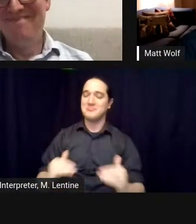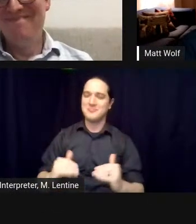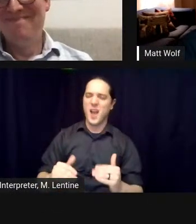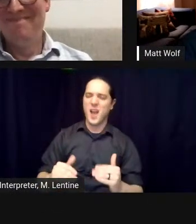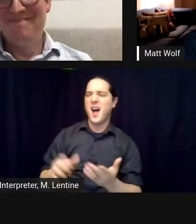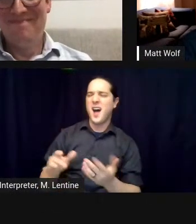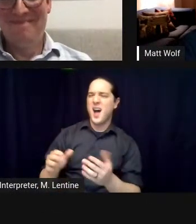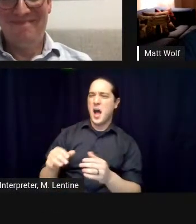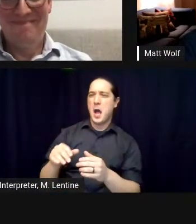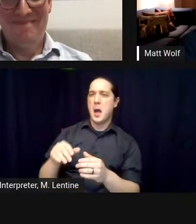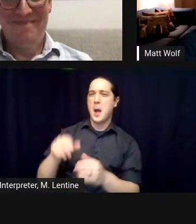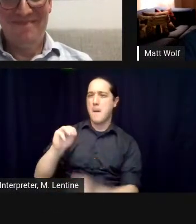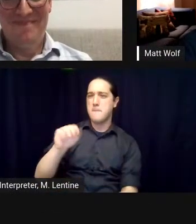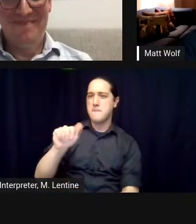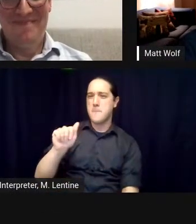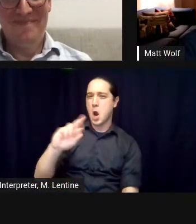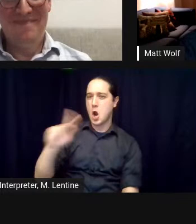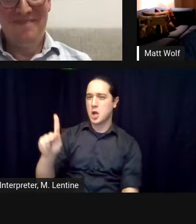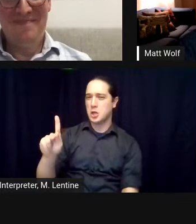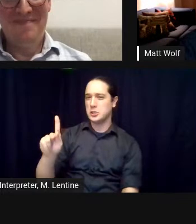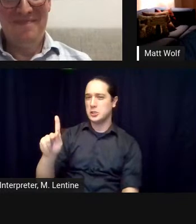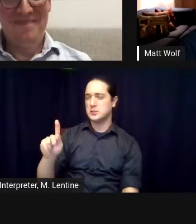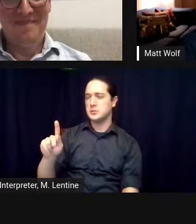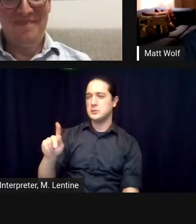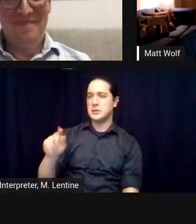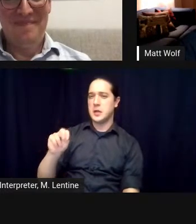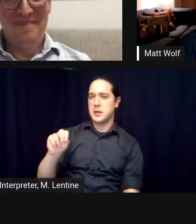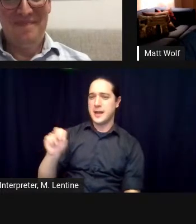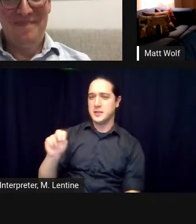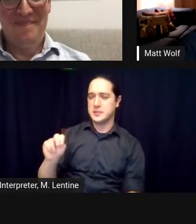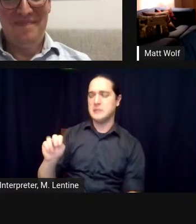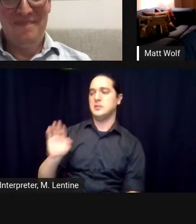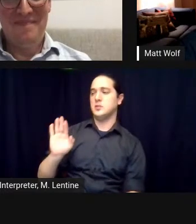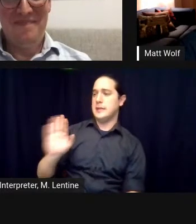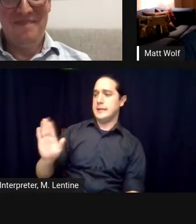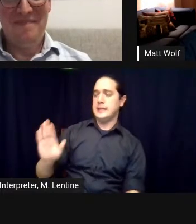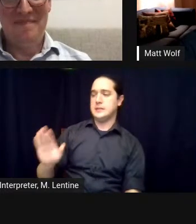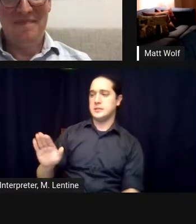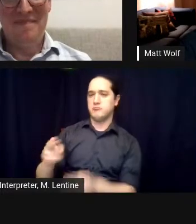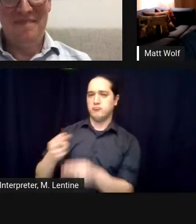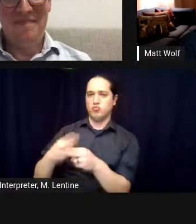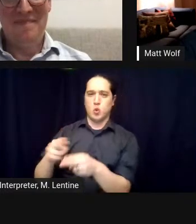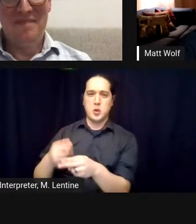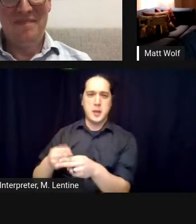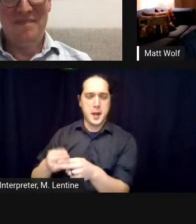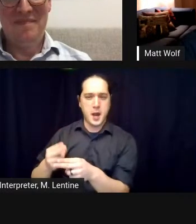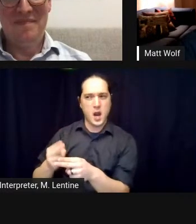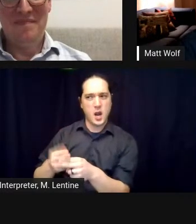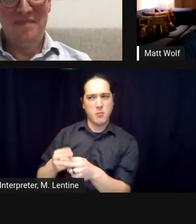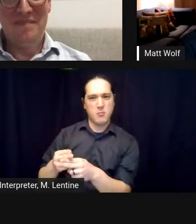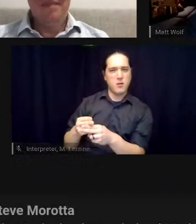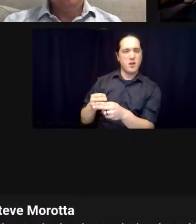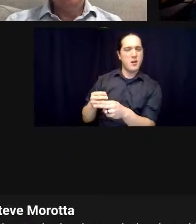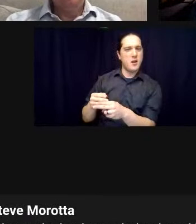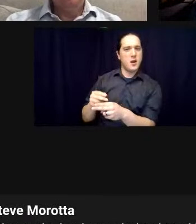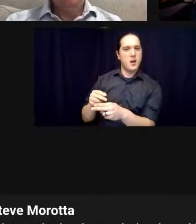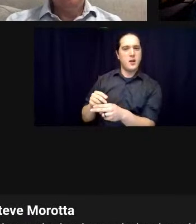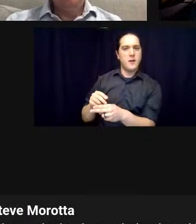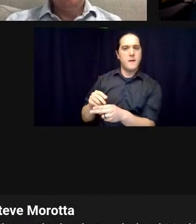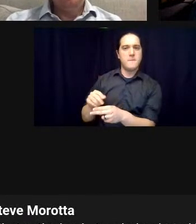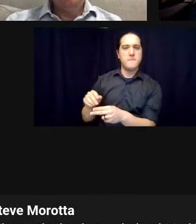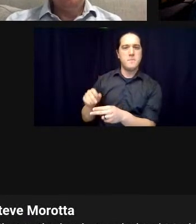uh okay well i wrote another book called the wastewater gardener uh preserving the planet one flush at a time